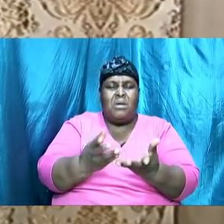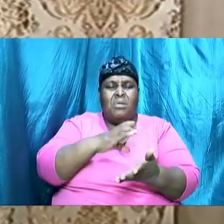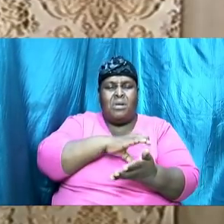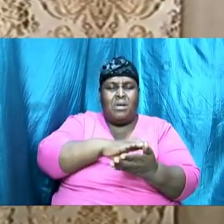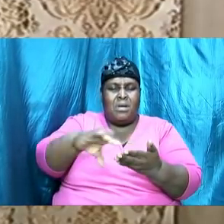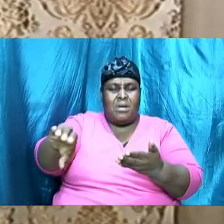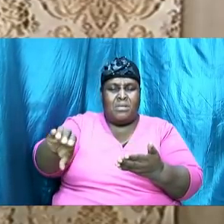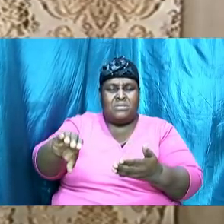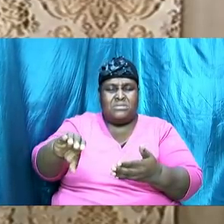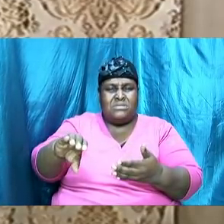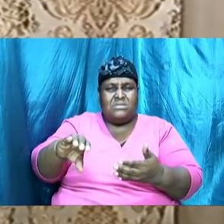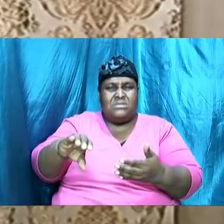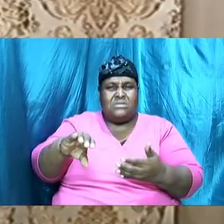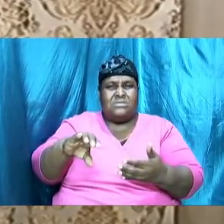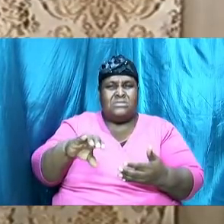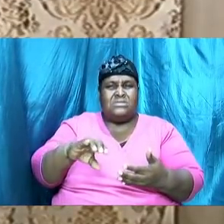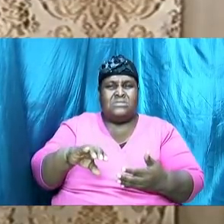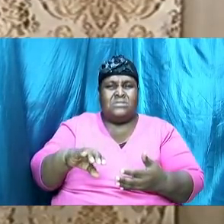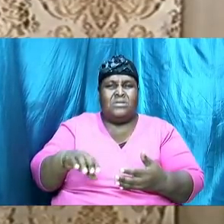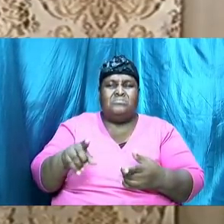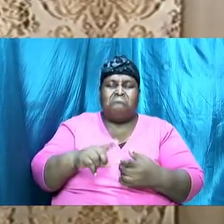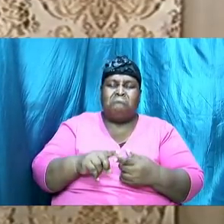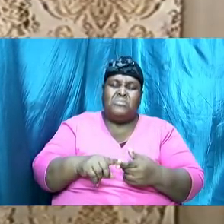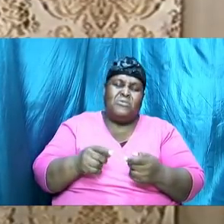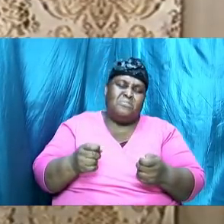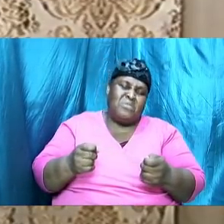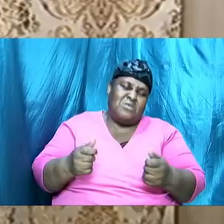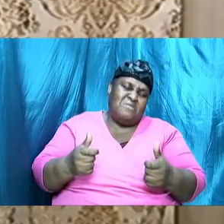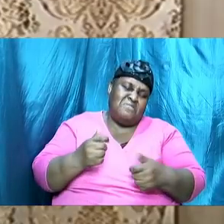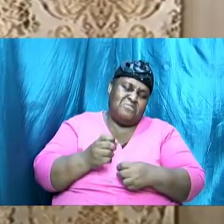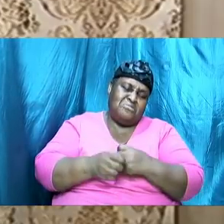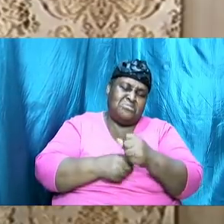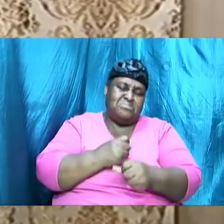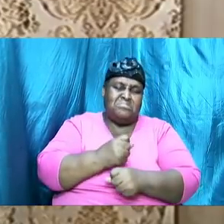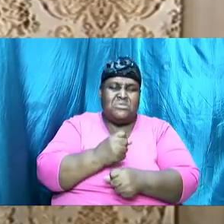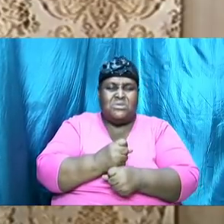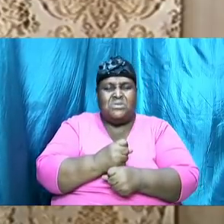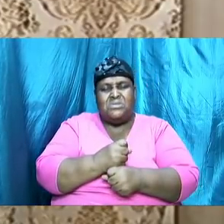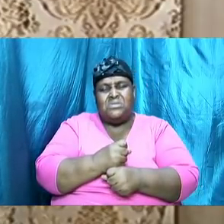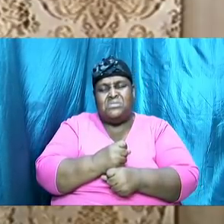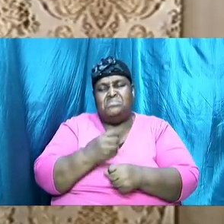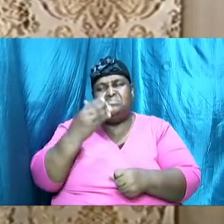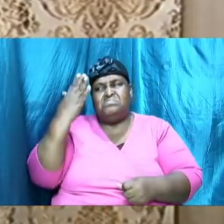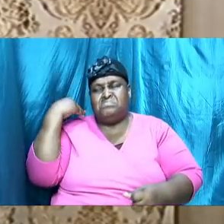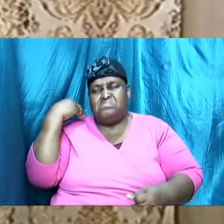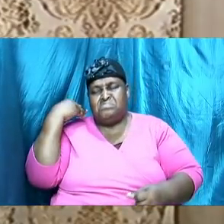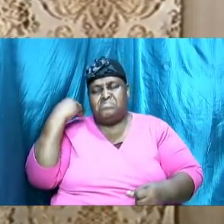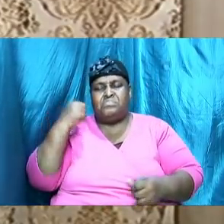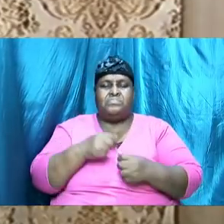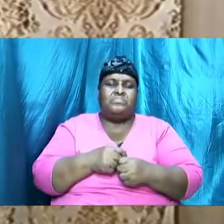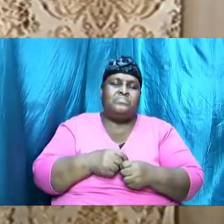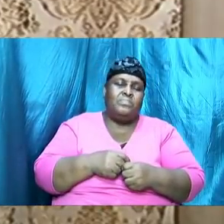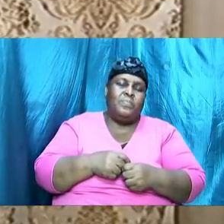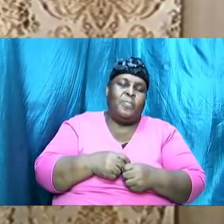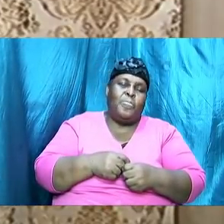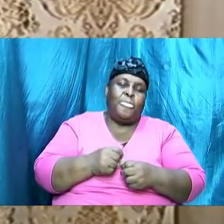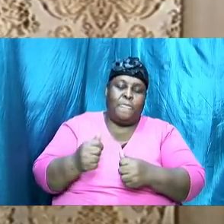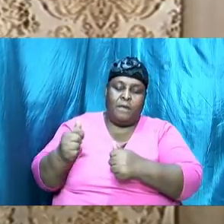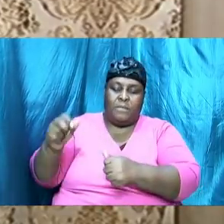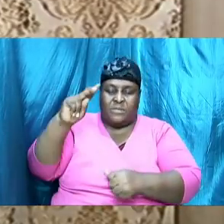until a few decades down the road the apostle John